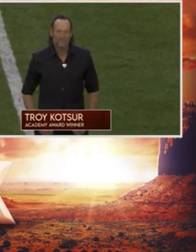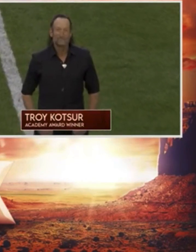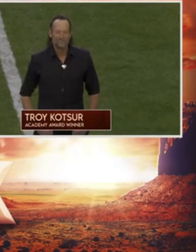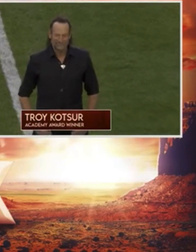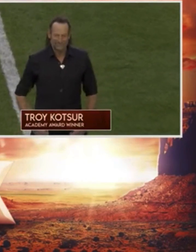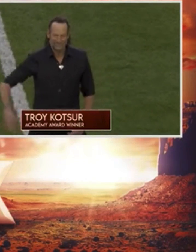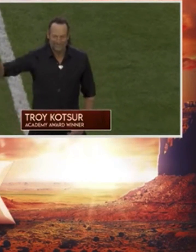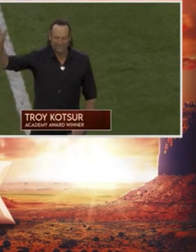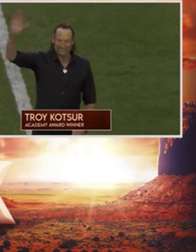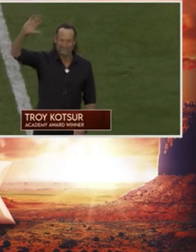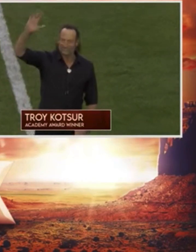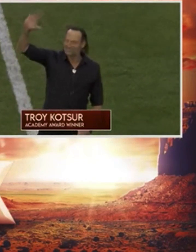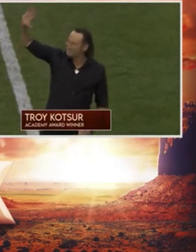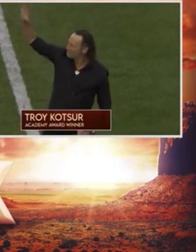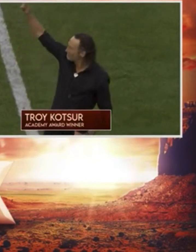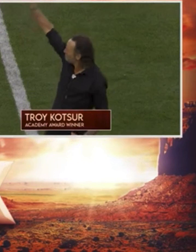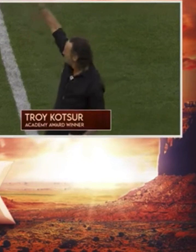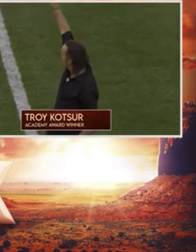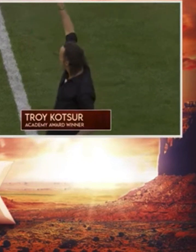Kotzer.